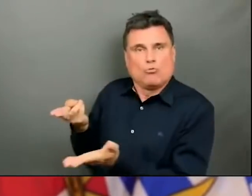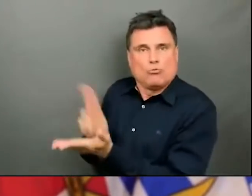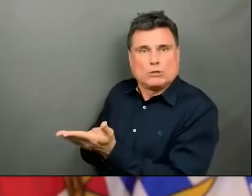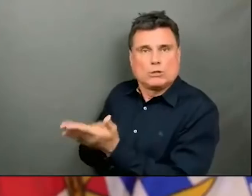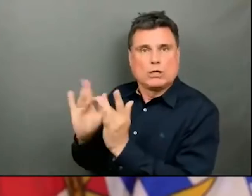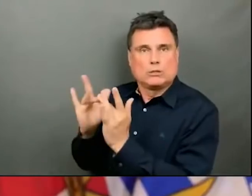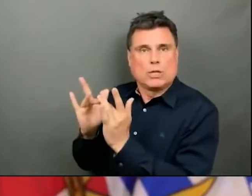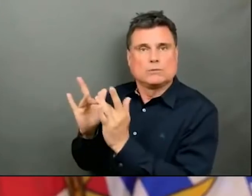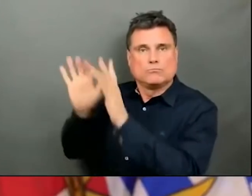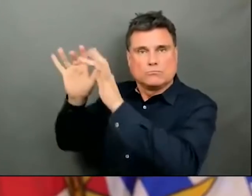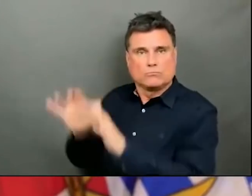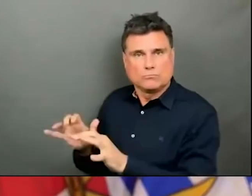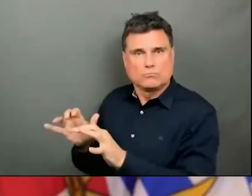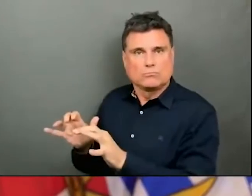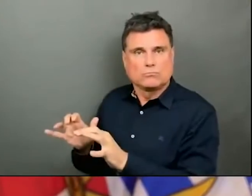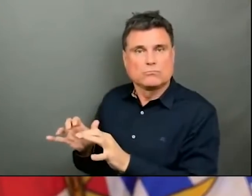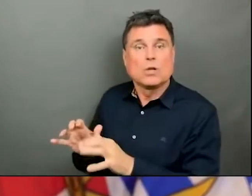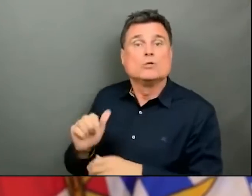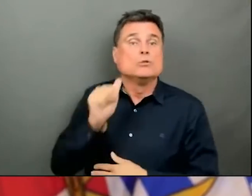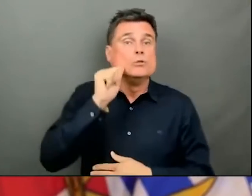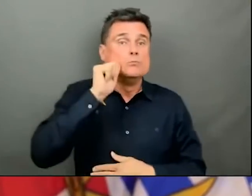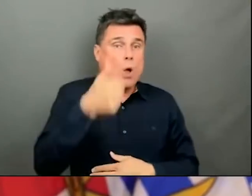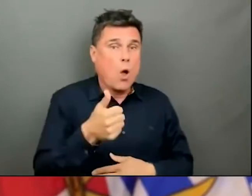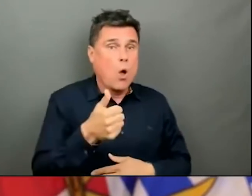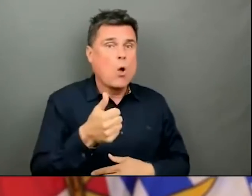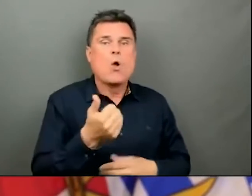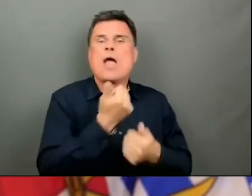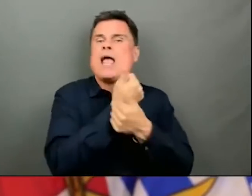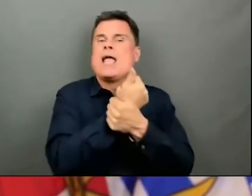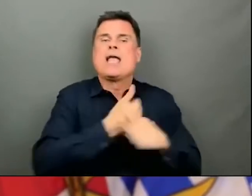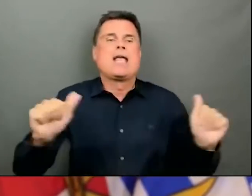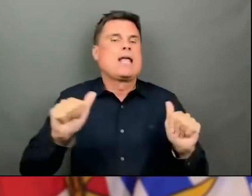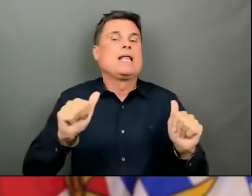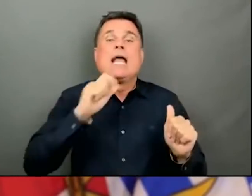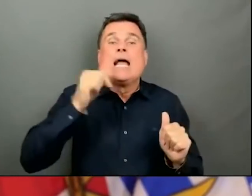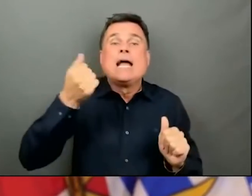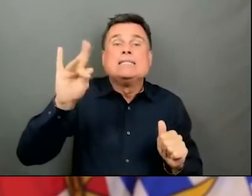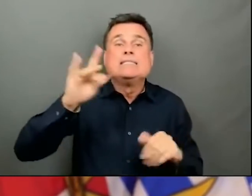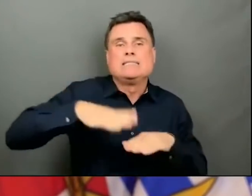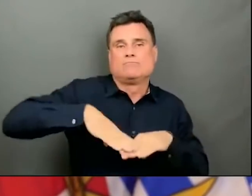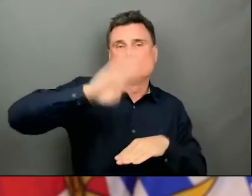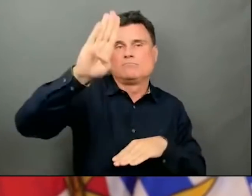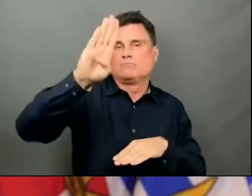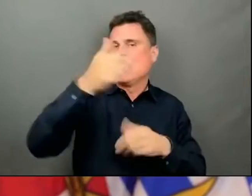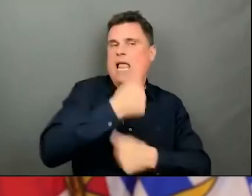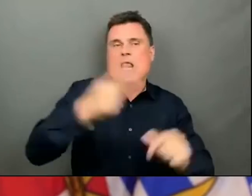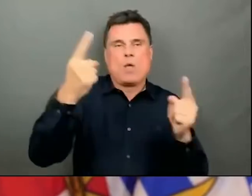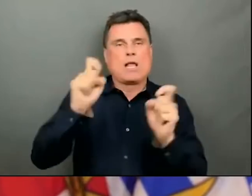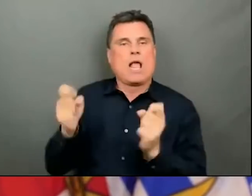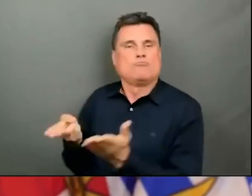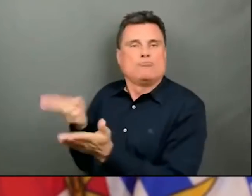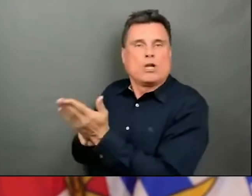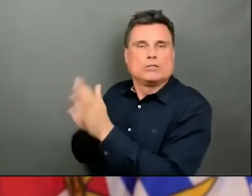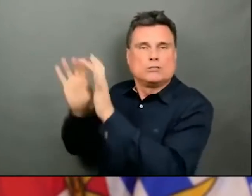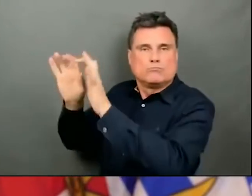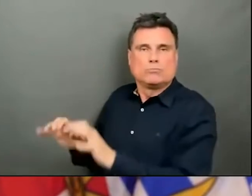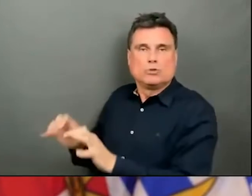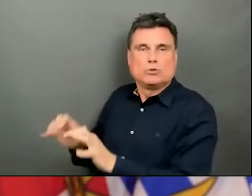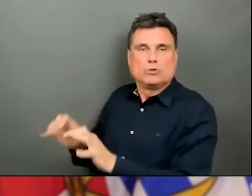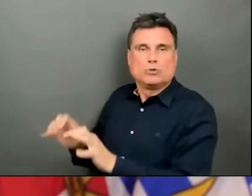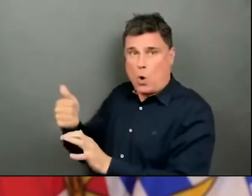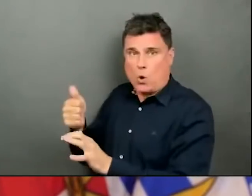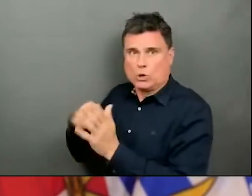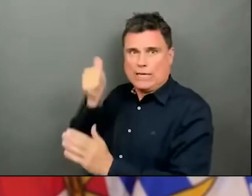And starting tomorrow, everybody 18 and over will be eligible to register. So I encourage you all to do that. It's the most